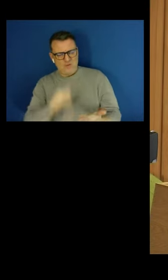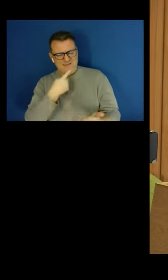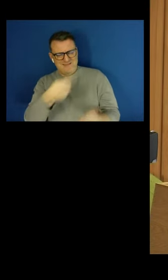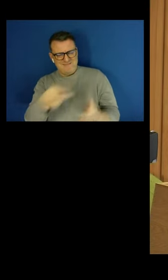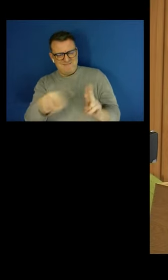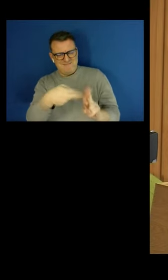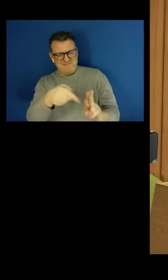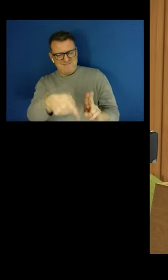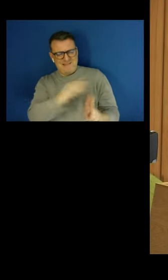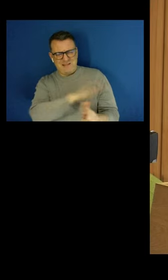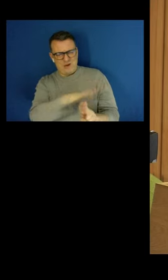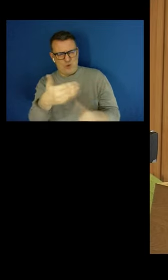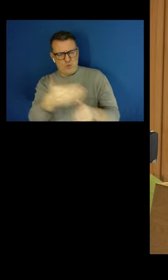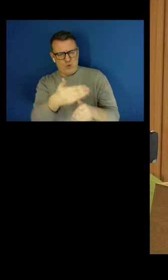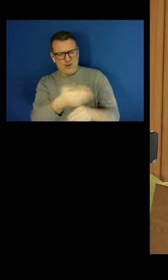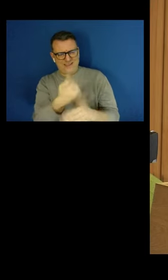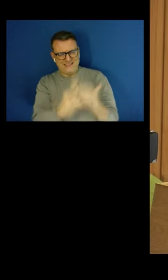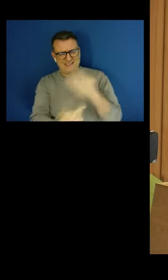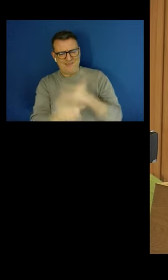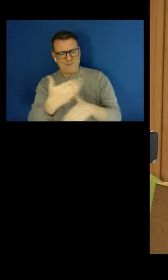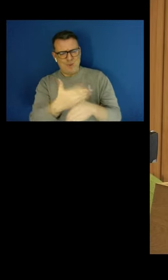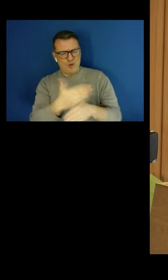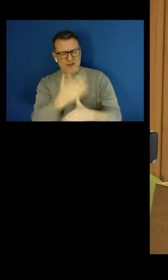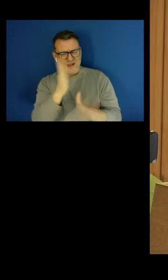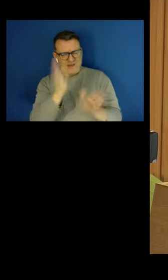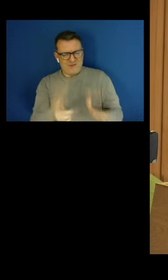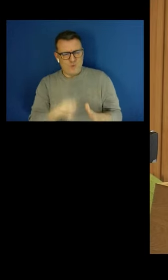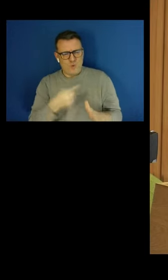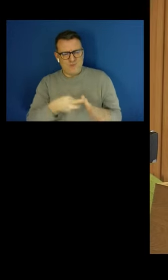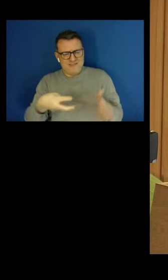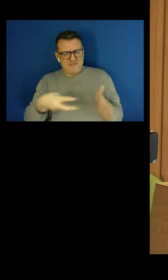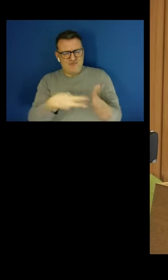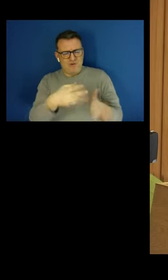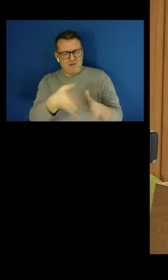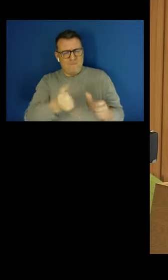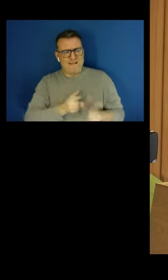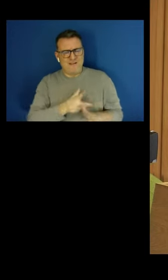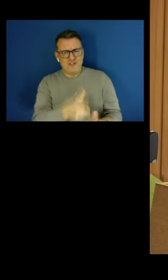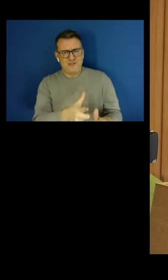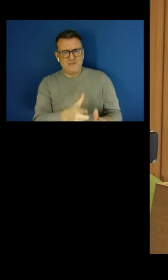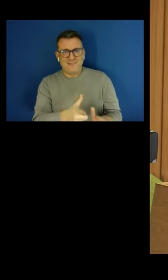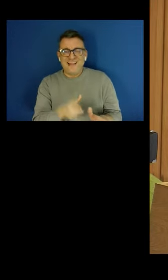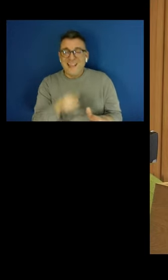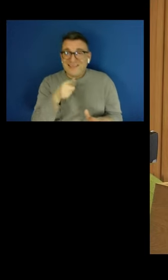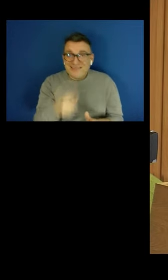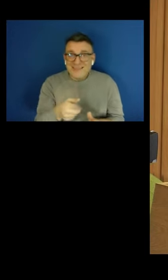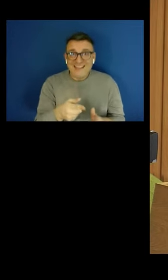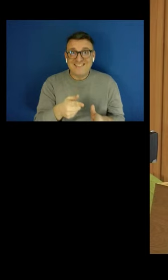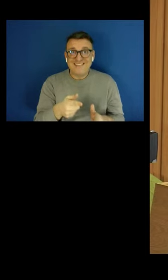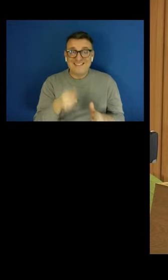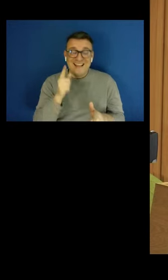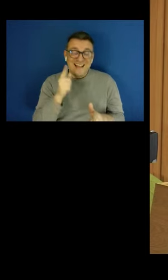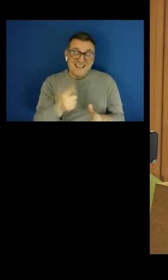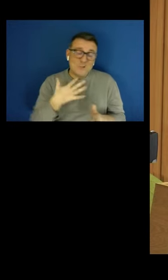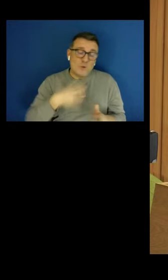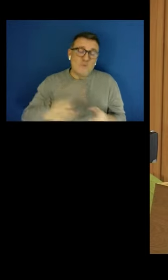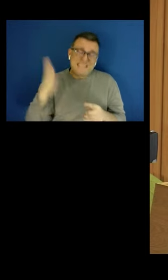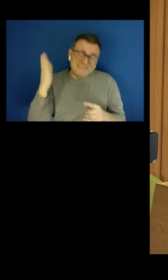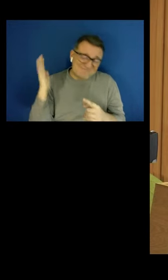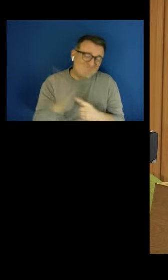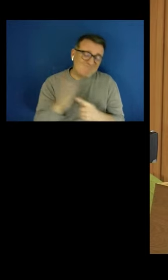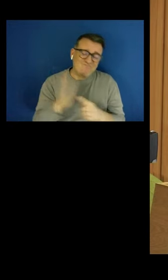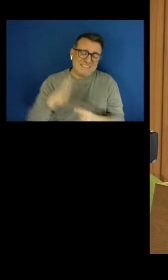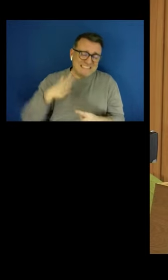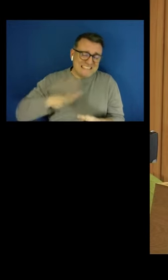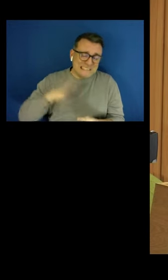so they don't have to be auto-enrolled. Well, that missing employment bill is urgently needed. The GMB